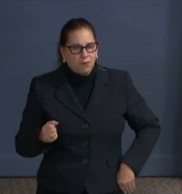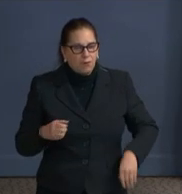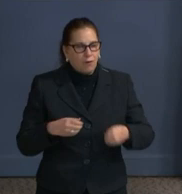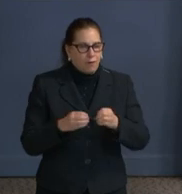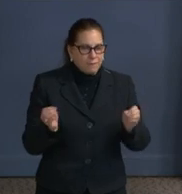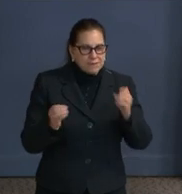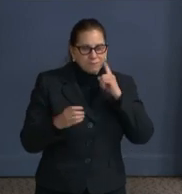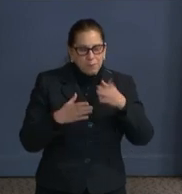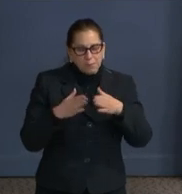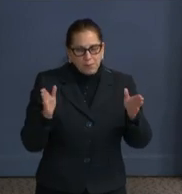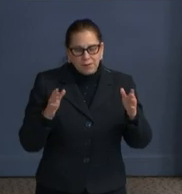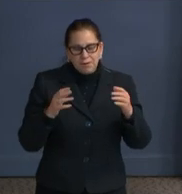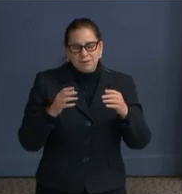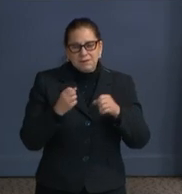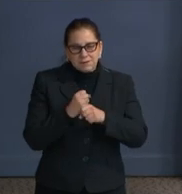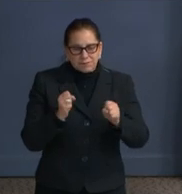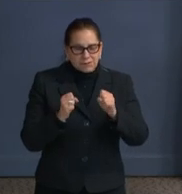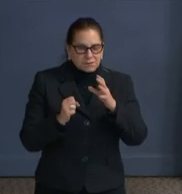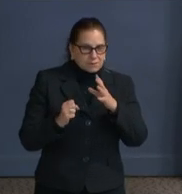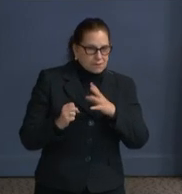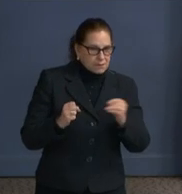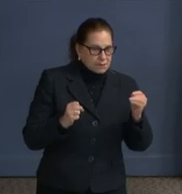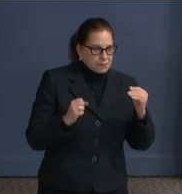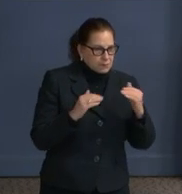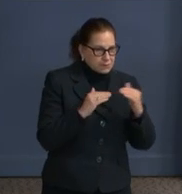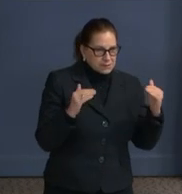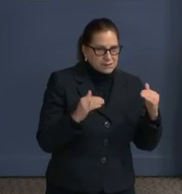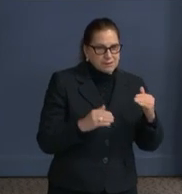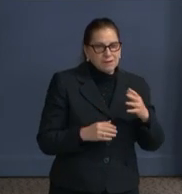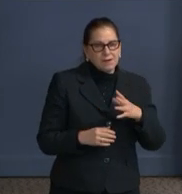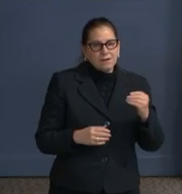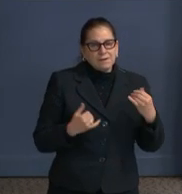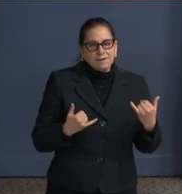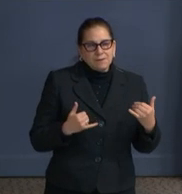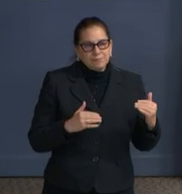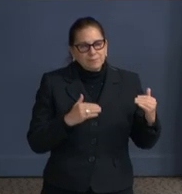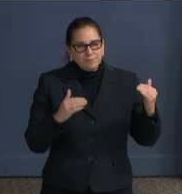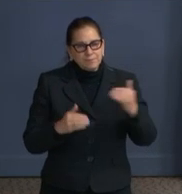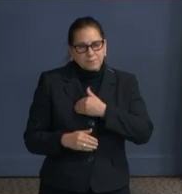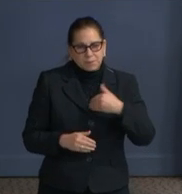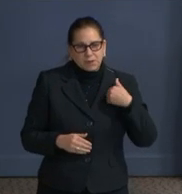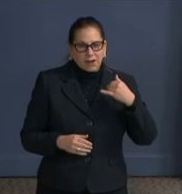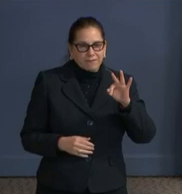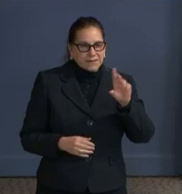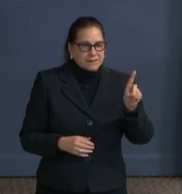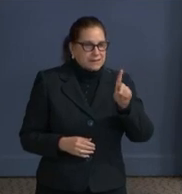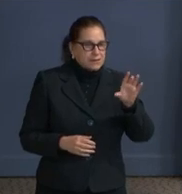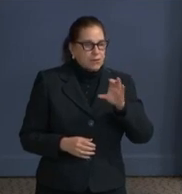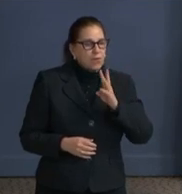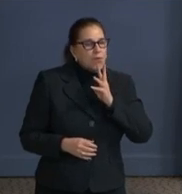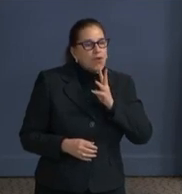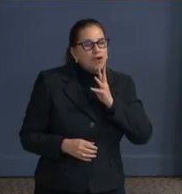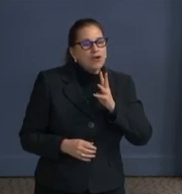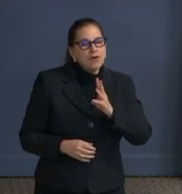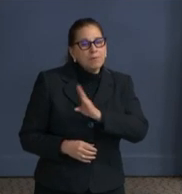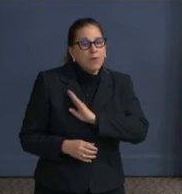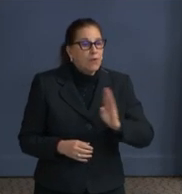and he is now serving as a member of the D.C. Water Board. He